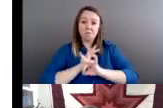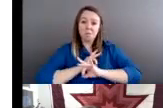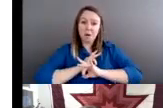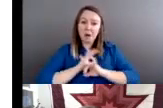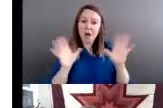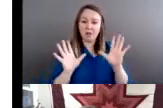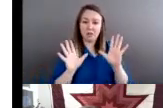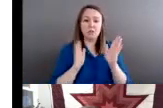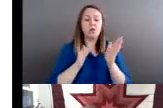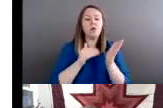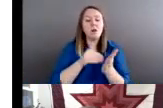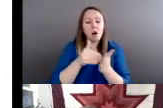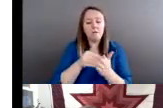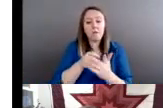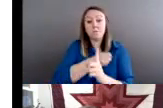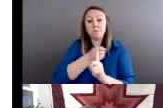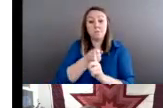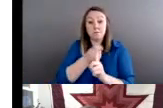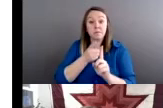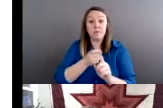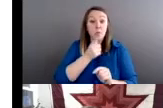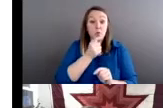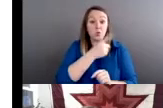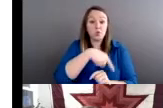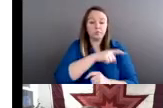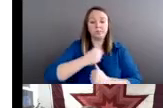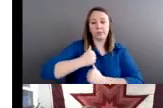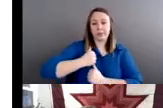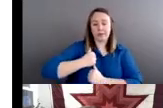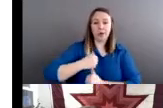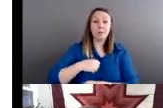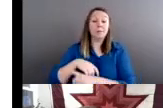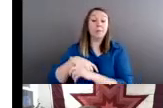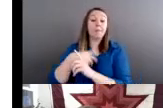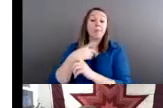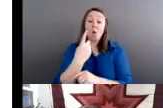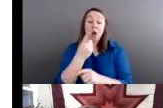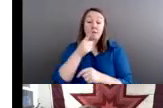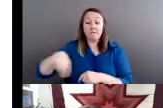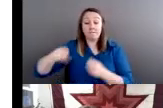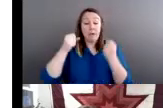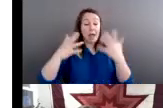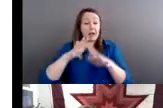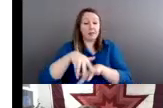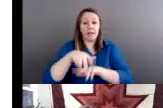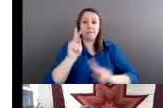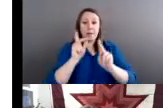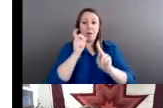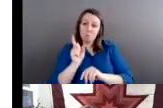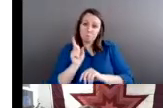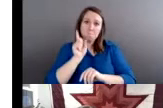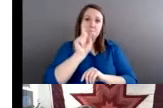by the military. Sarah Winnemucca is one of those many native people who spoke out in this time period.